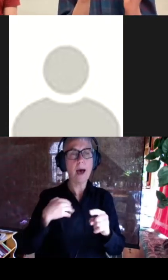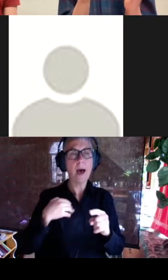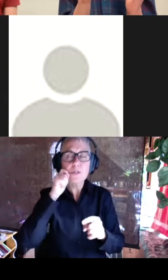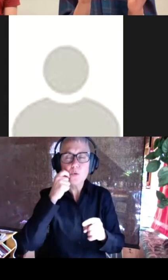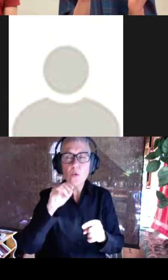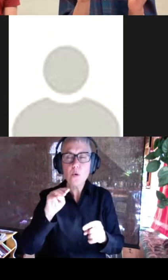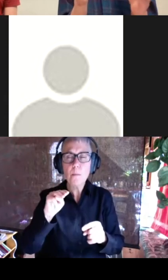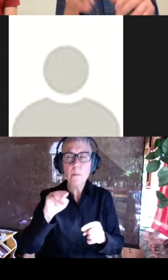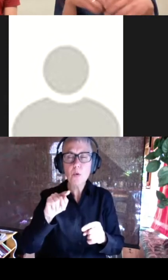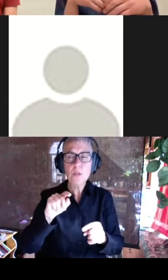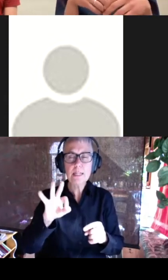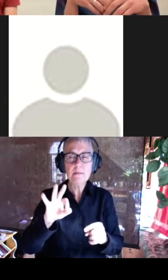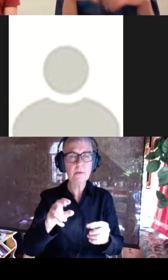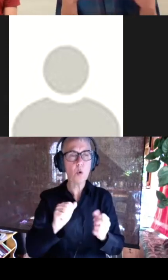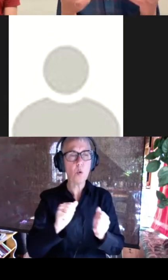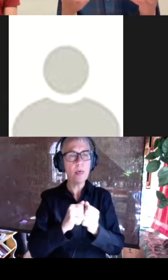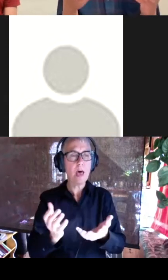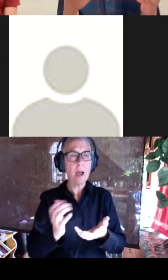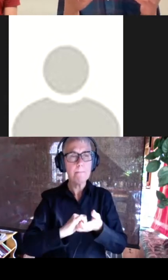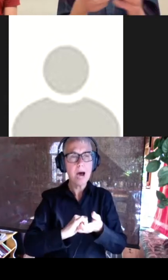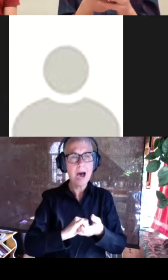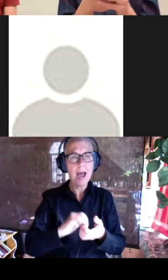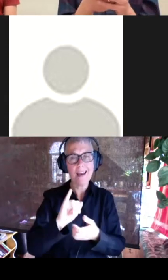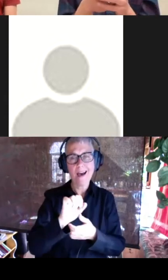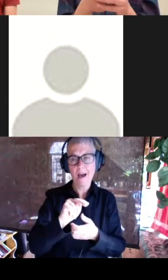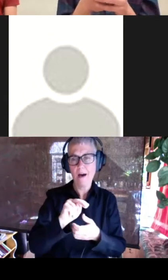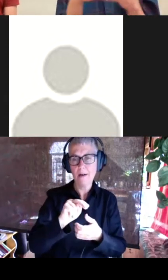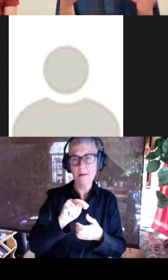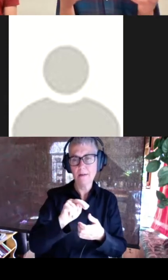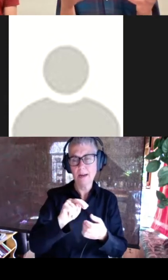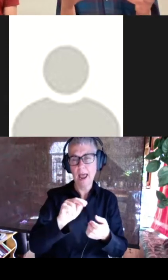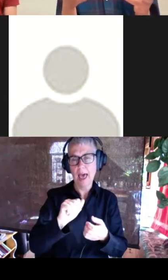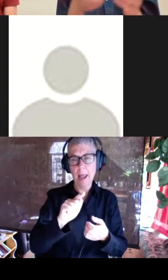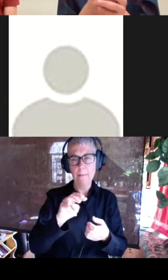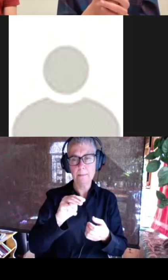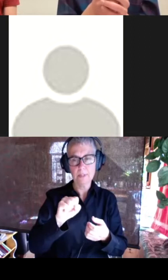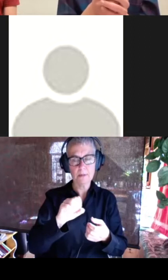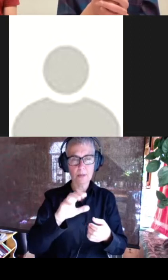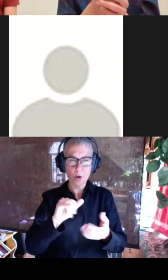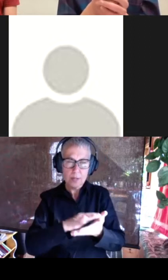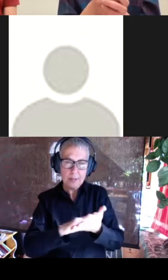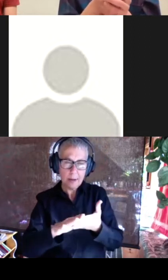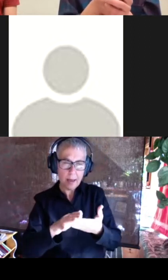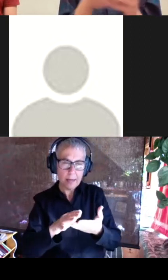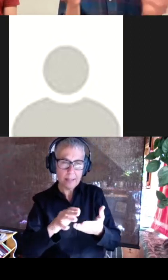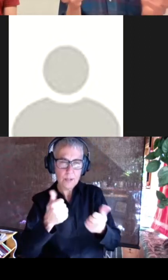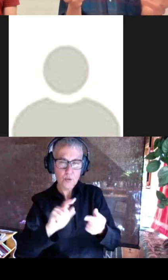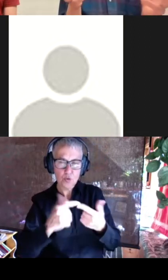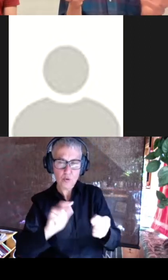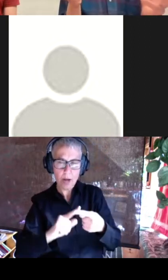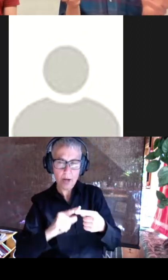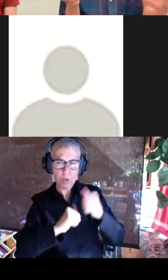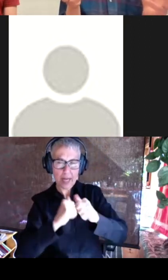can bind two iron atoms and it would be an interesting uh piece of protein to try and scaffold because this site is known to